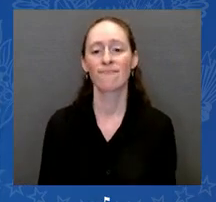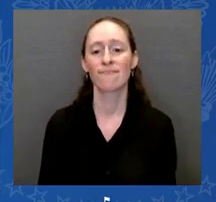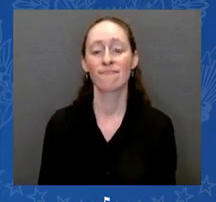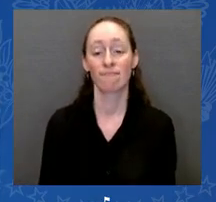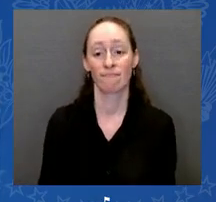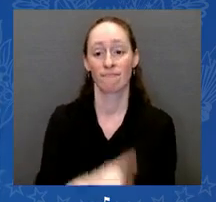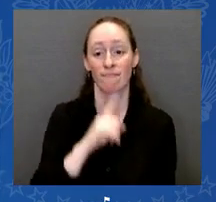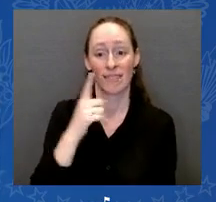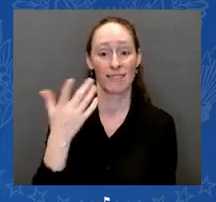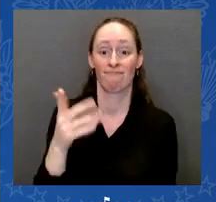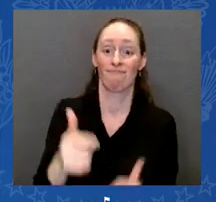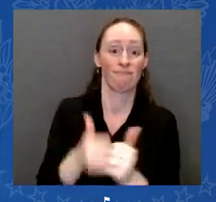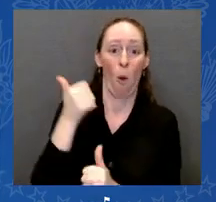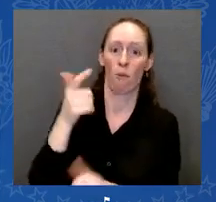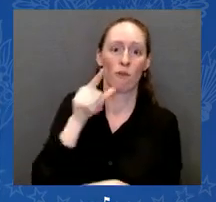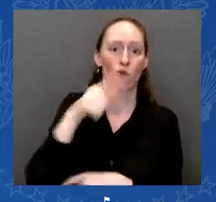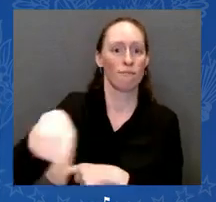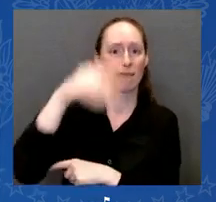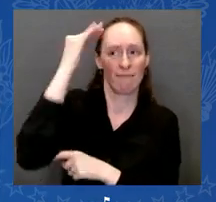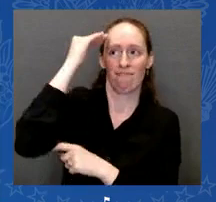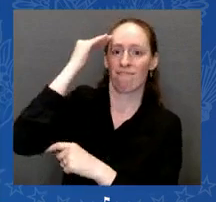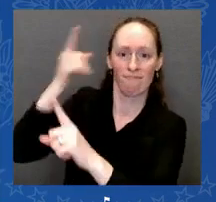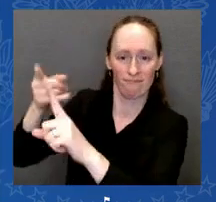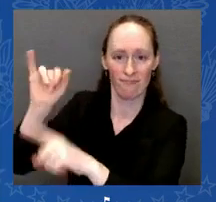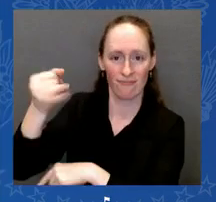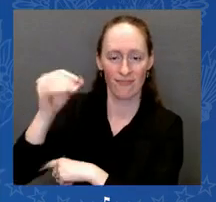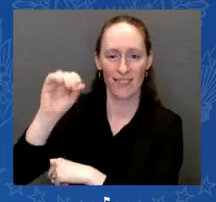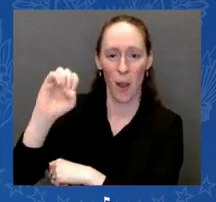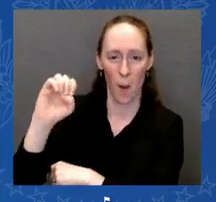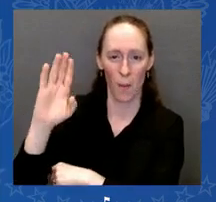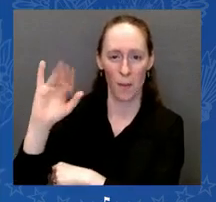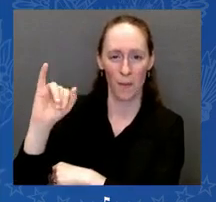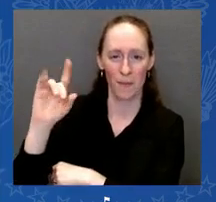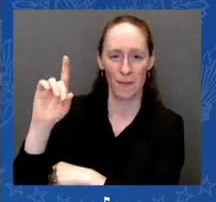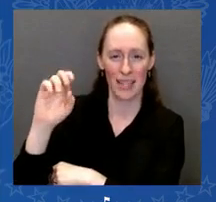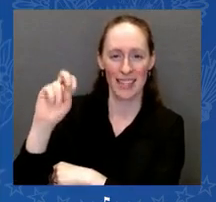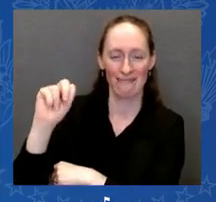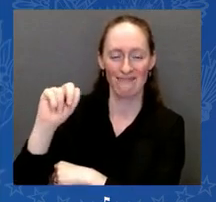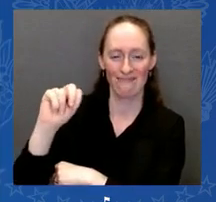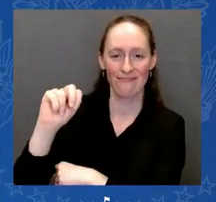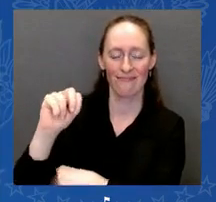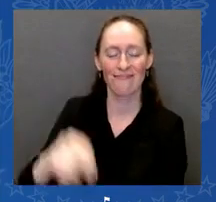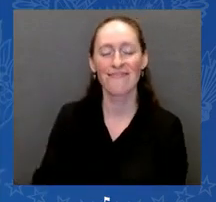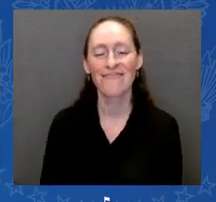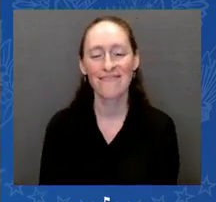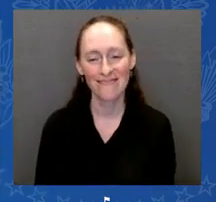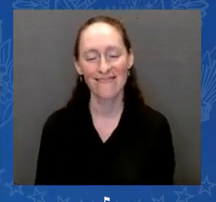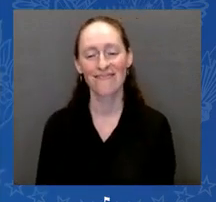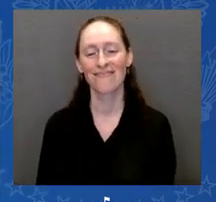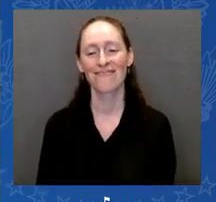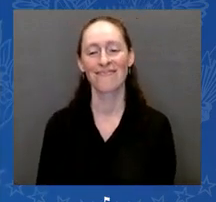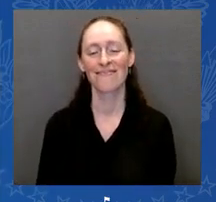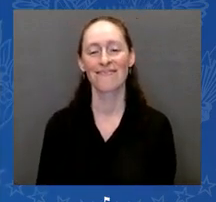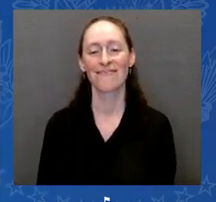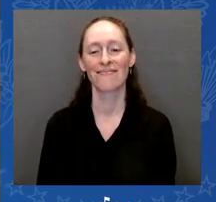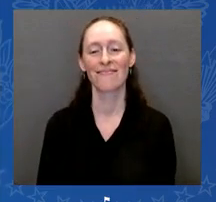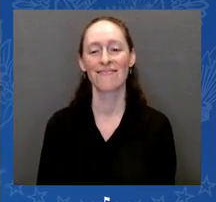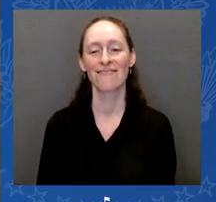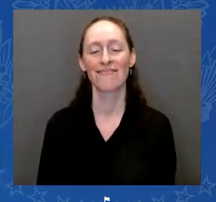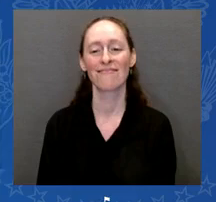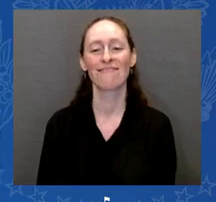president, the image that lives in the front of my brain isn't a speech he gave or an election he won or a bill he passed. What I